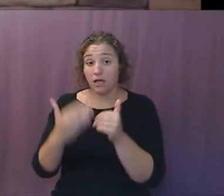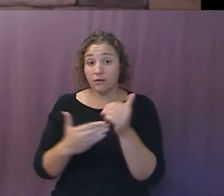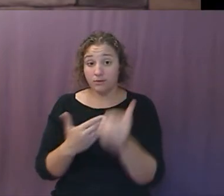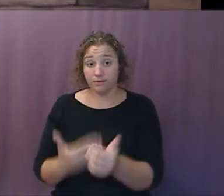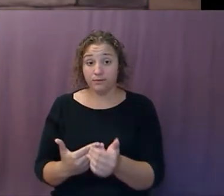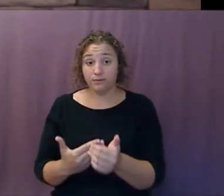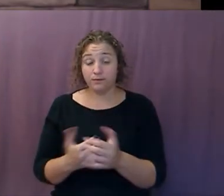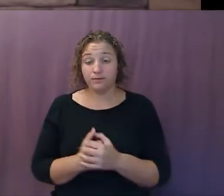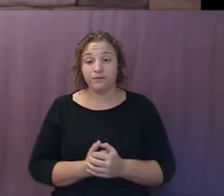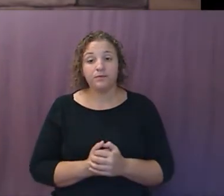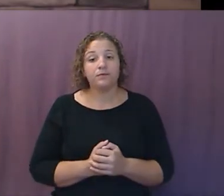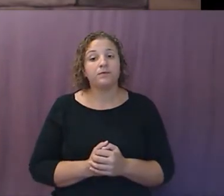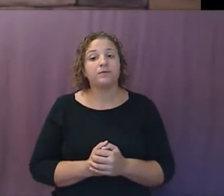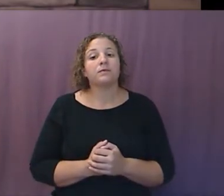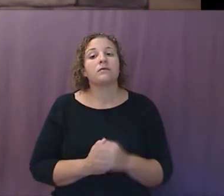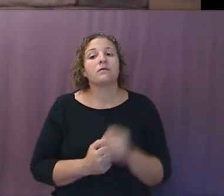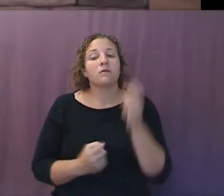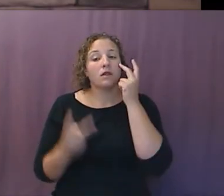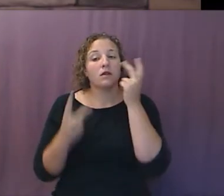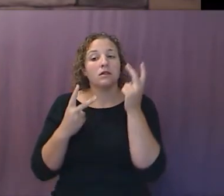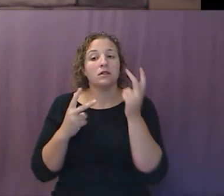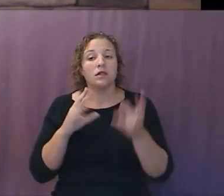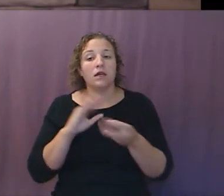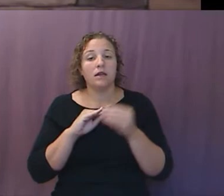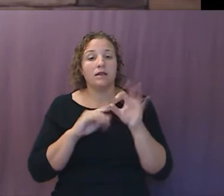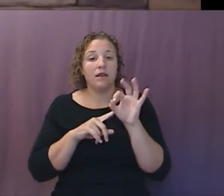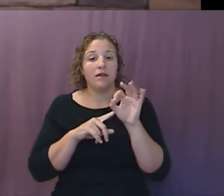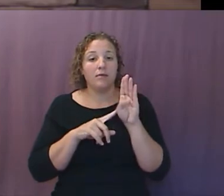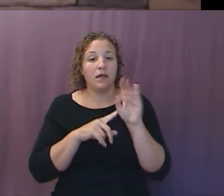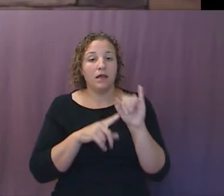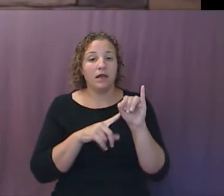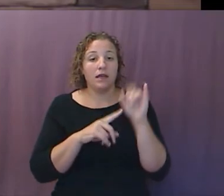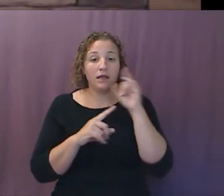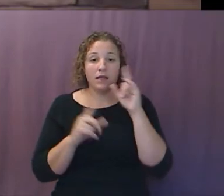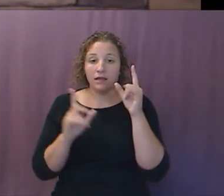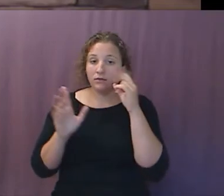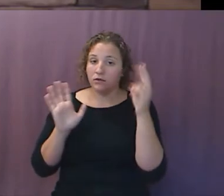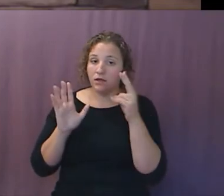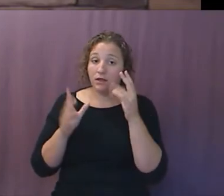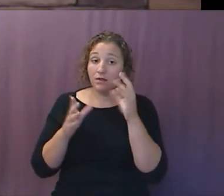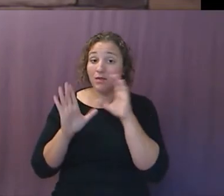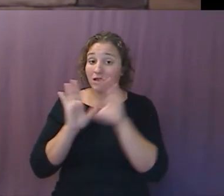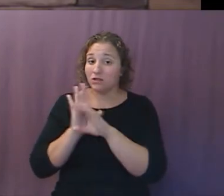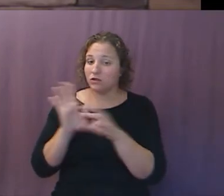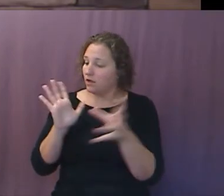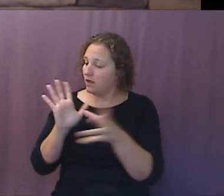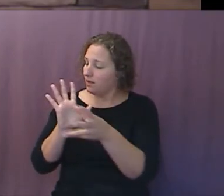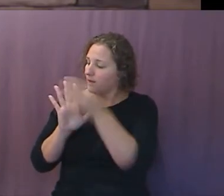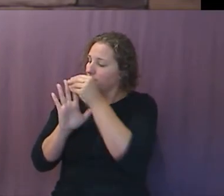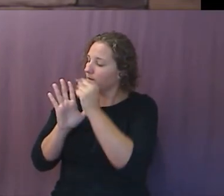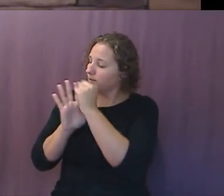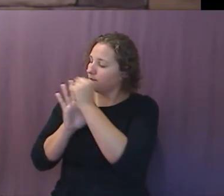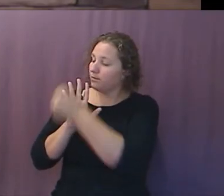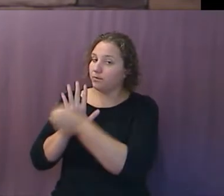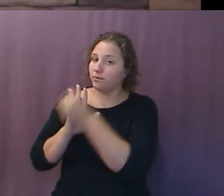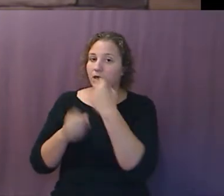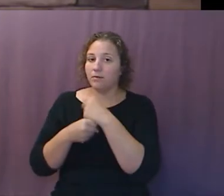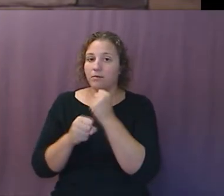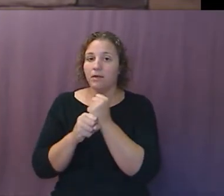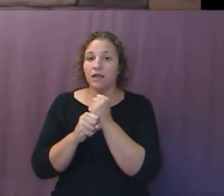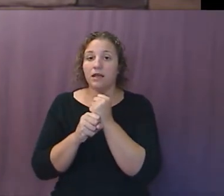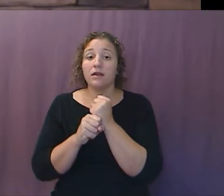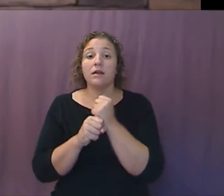he adds. The FBI can take your fingerprint characteristics from those images and they can build fingerprint files or fingerprint